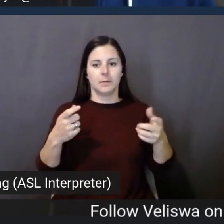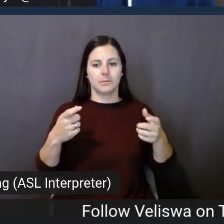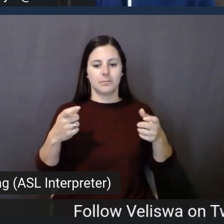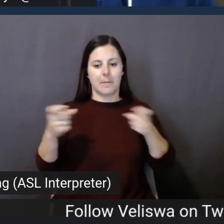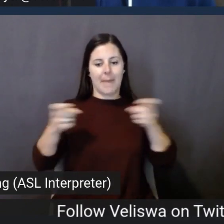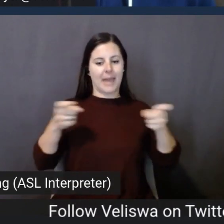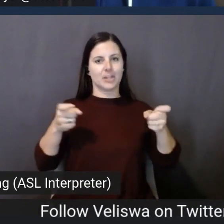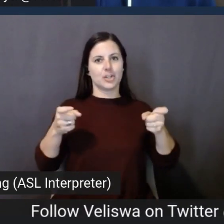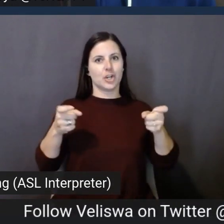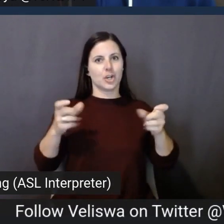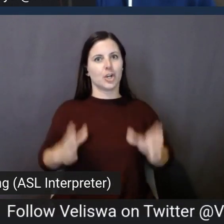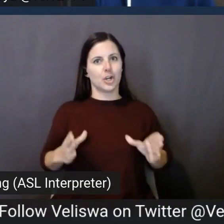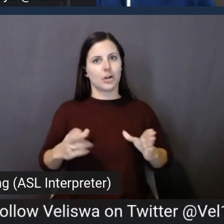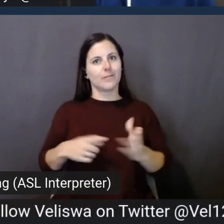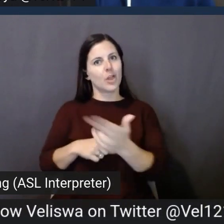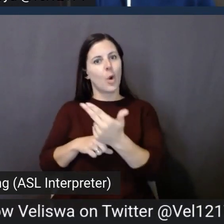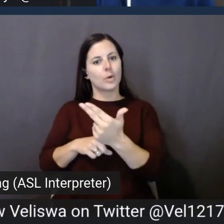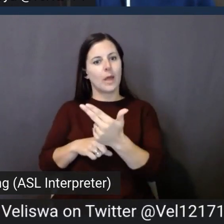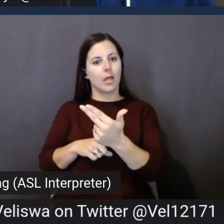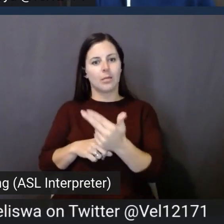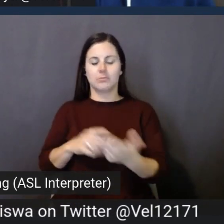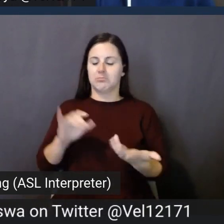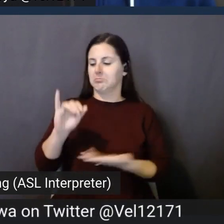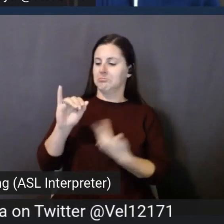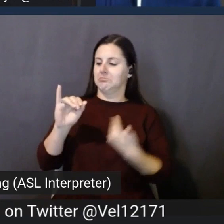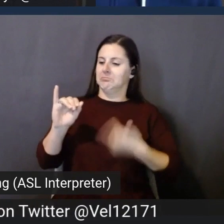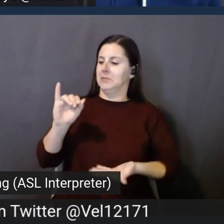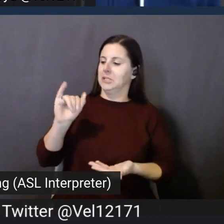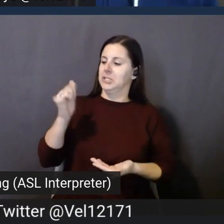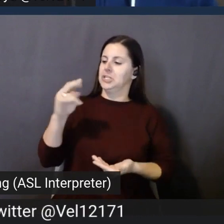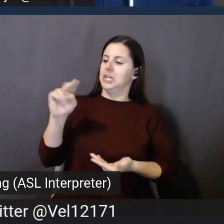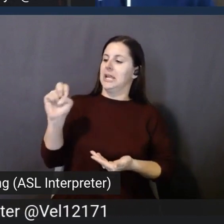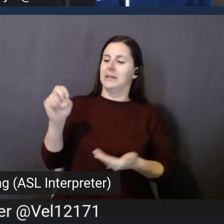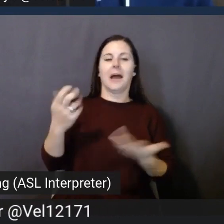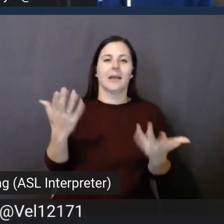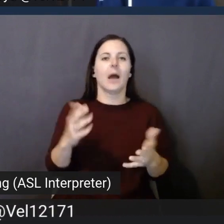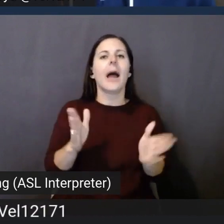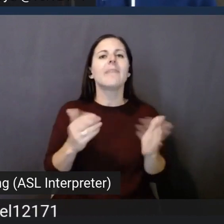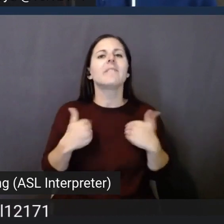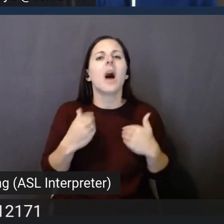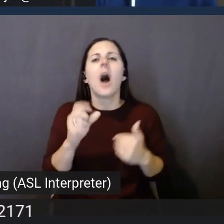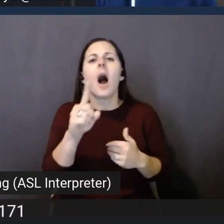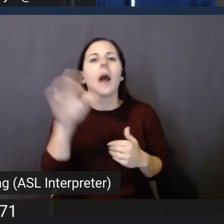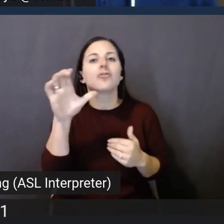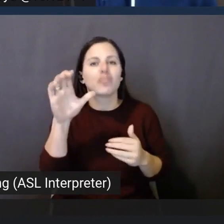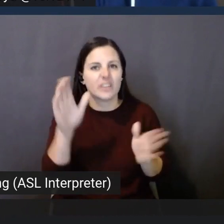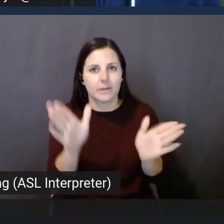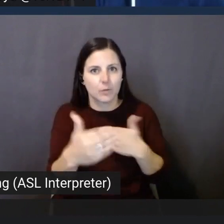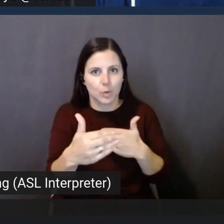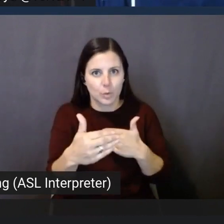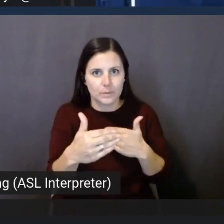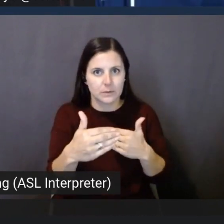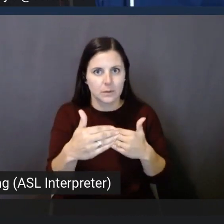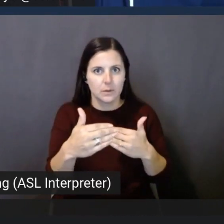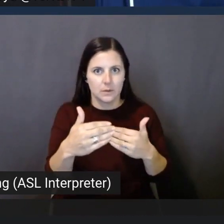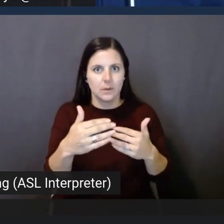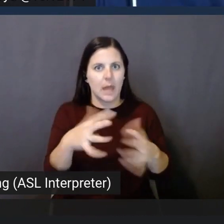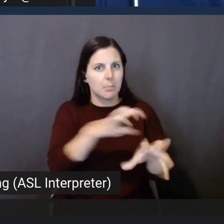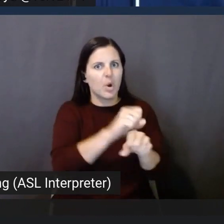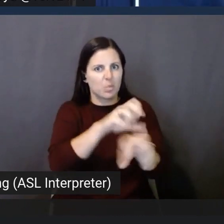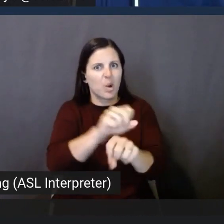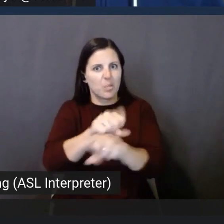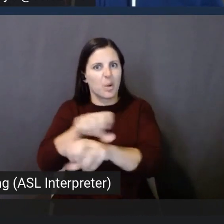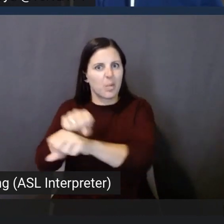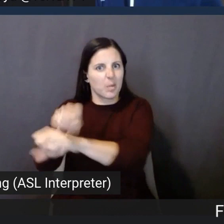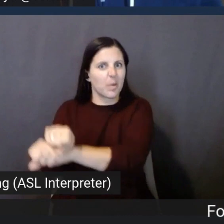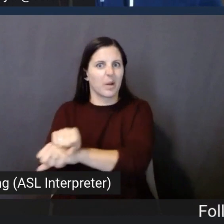right? And I'm going to call myself Jane Doe with hundreds of rooms that are sold out most days of the week. Now, a typical use case,